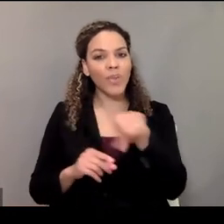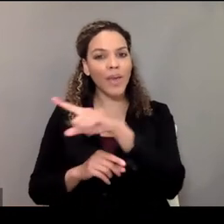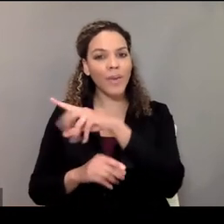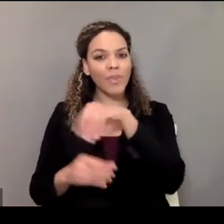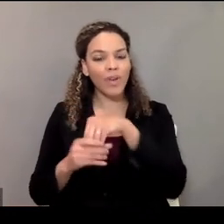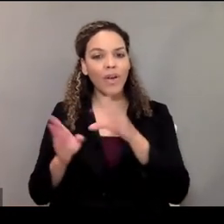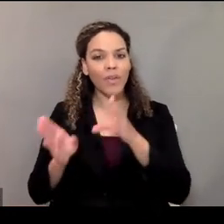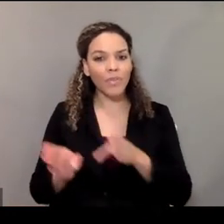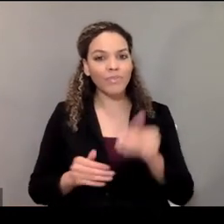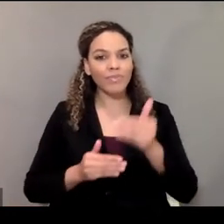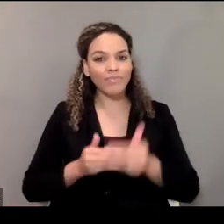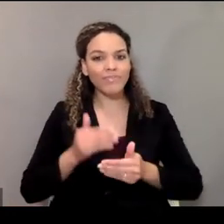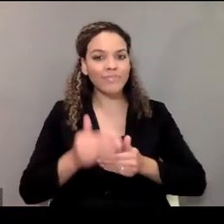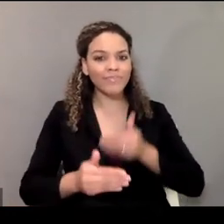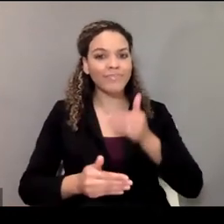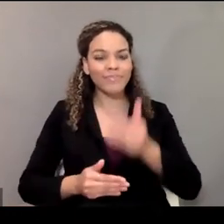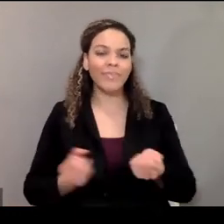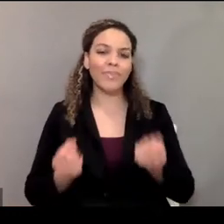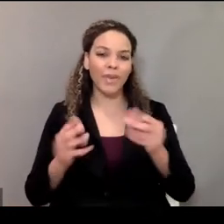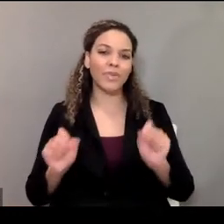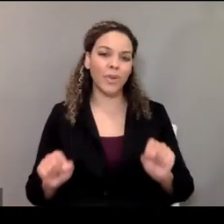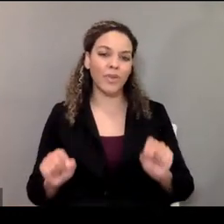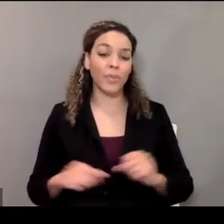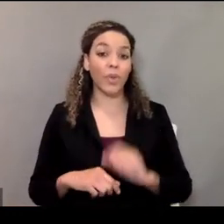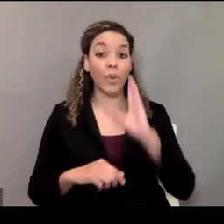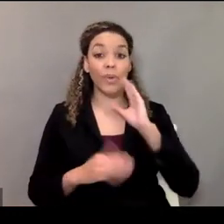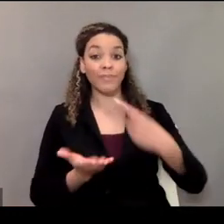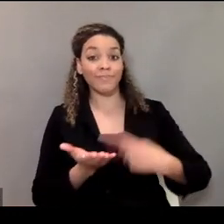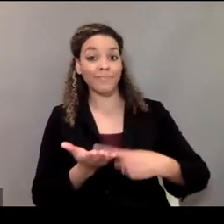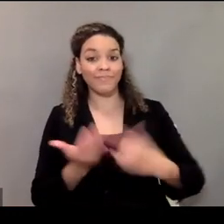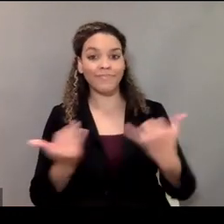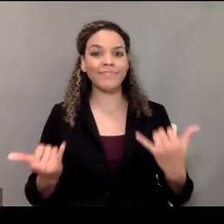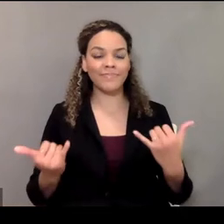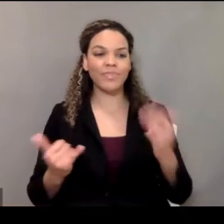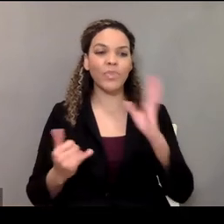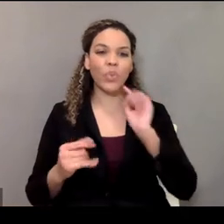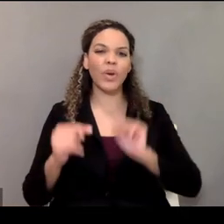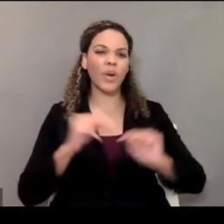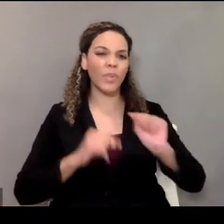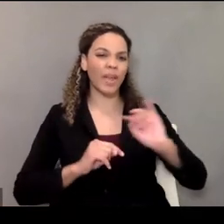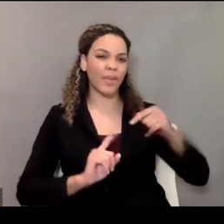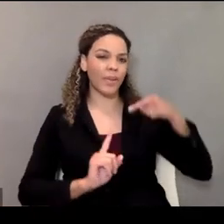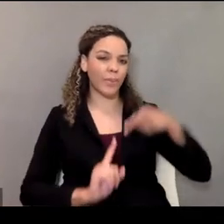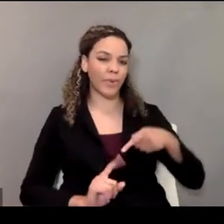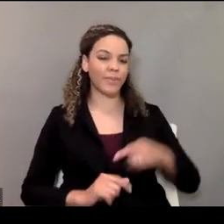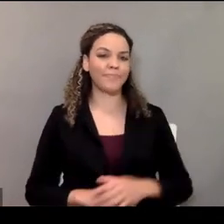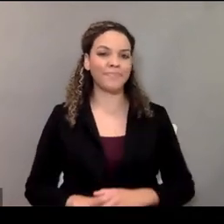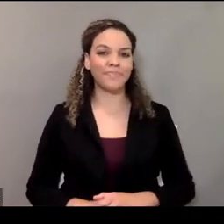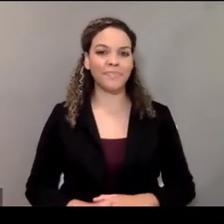this process as much as you can. As we go along in talking about this today, we'll come back to that,